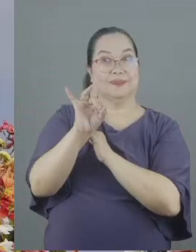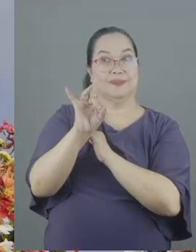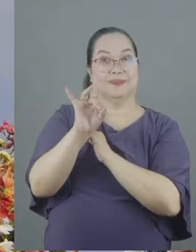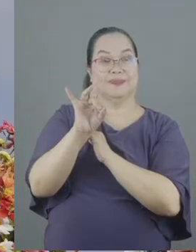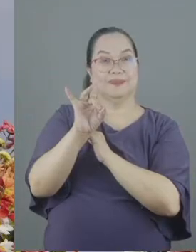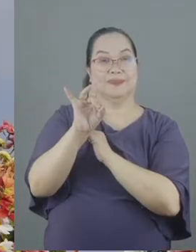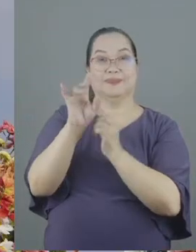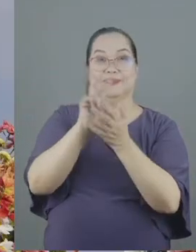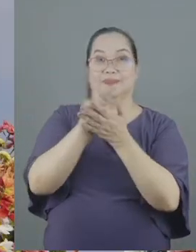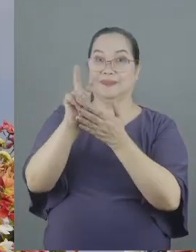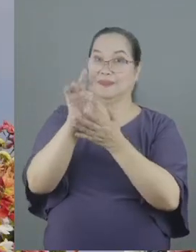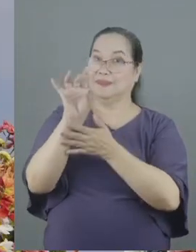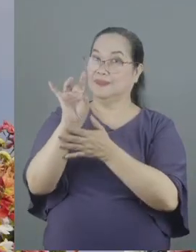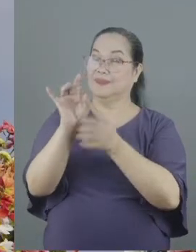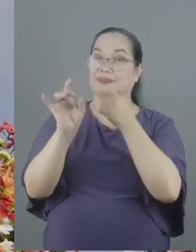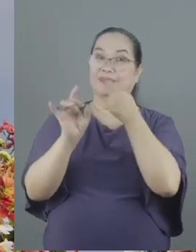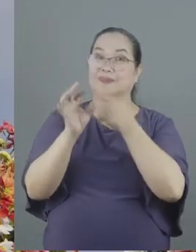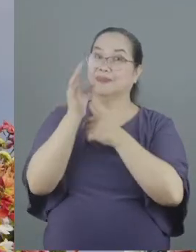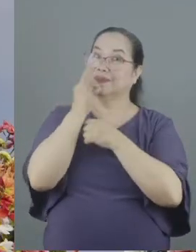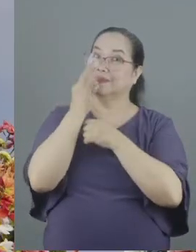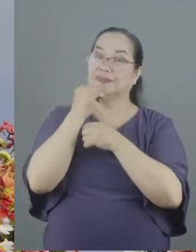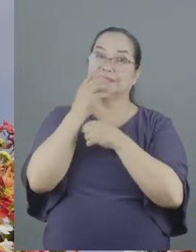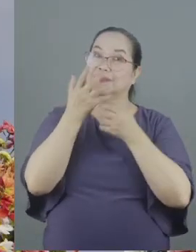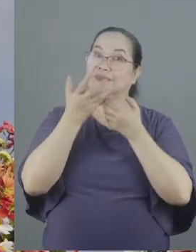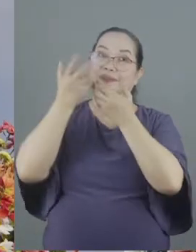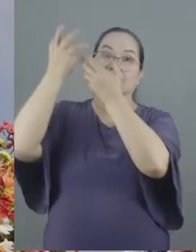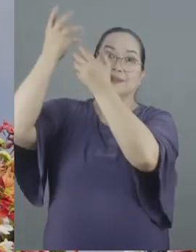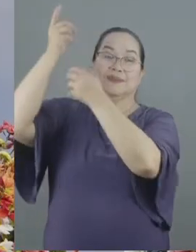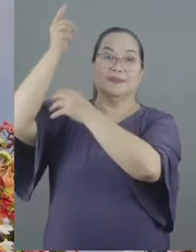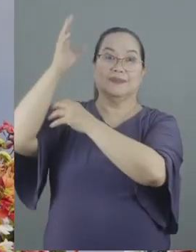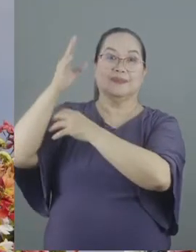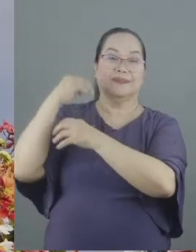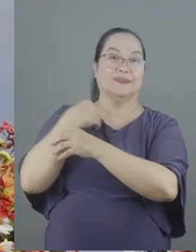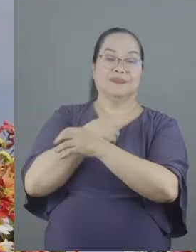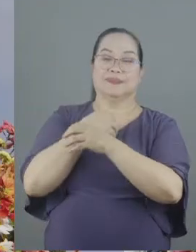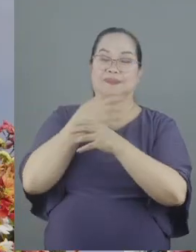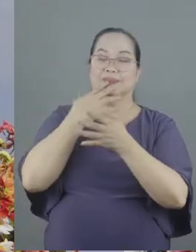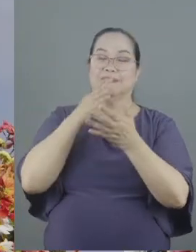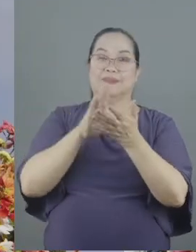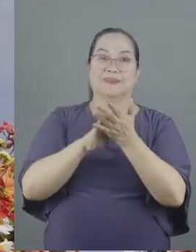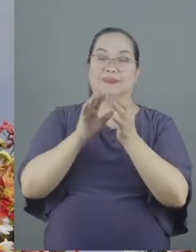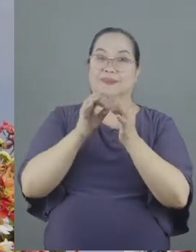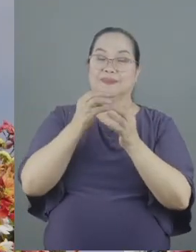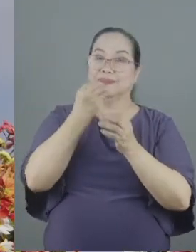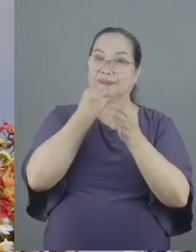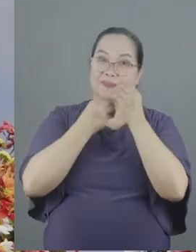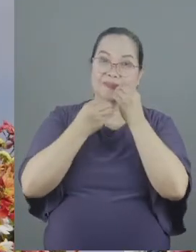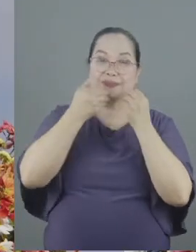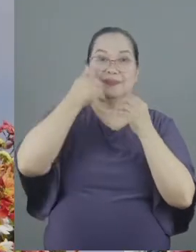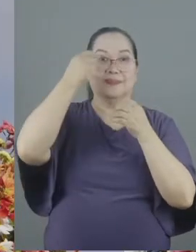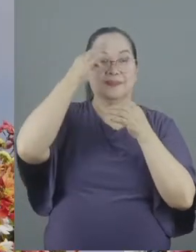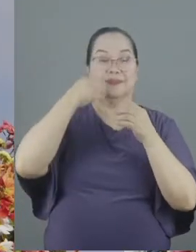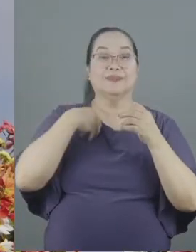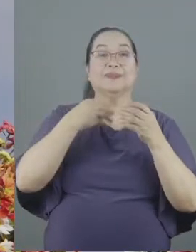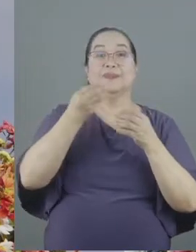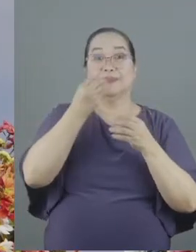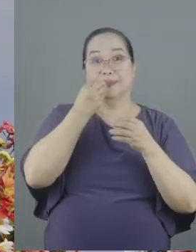in verse 8 it says food will not commend us to God we are no worse off if we do not eat or no better off if we do